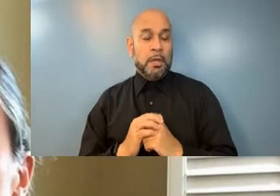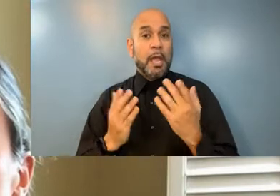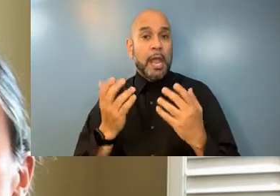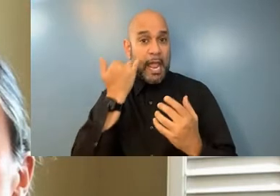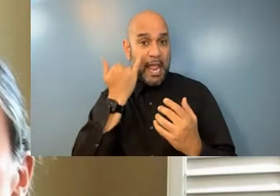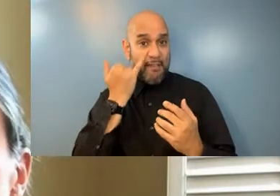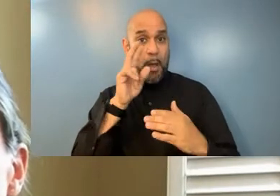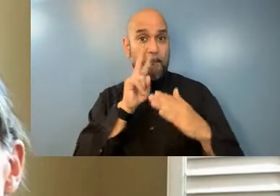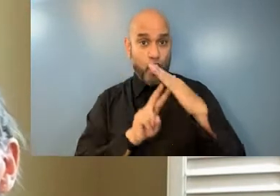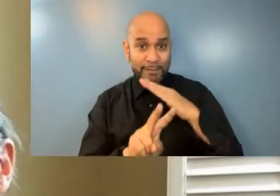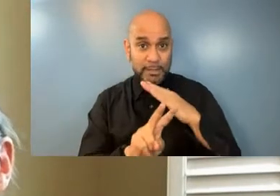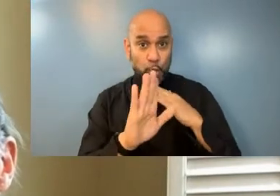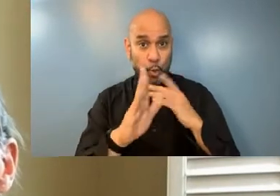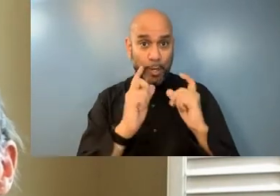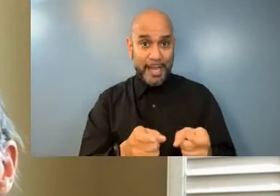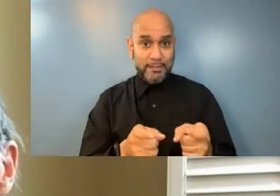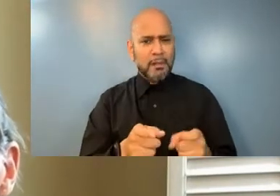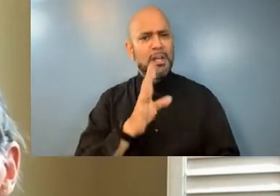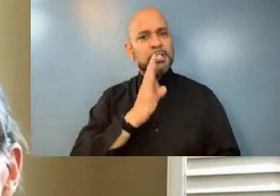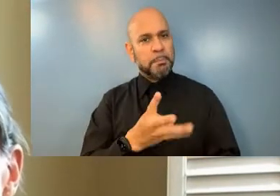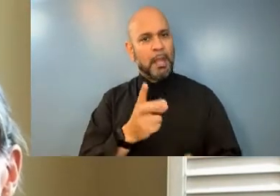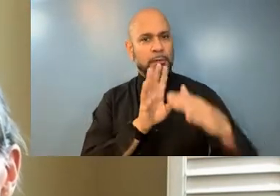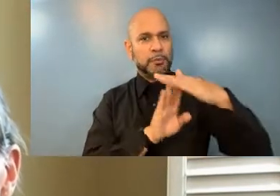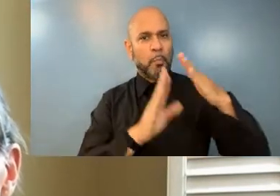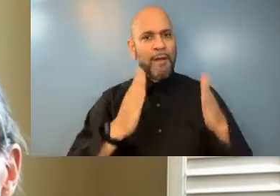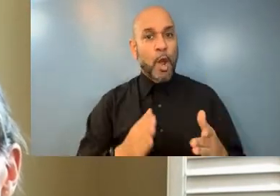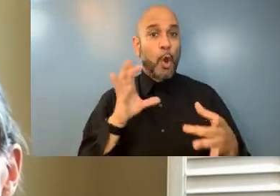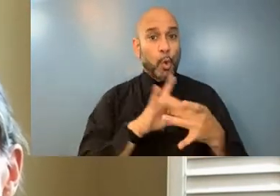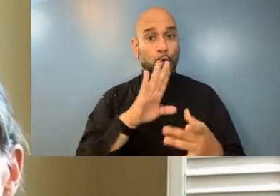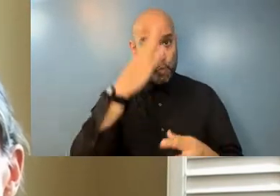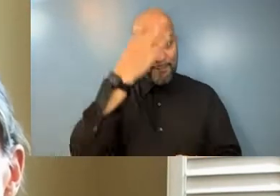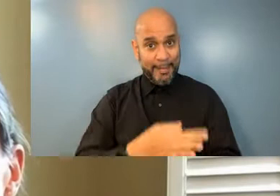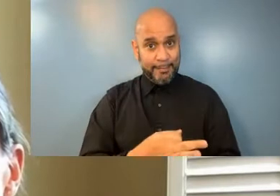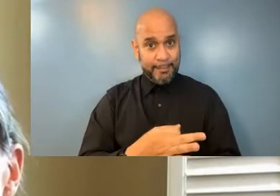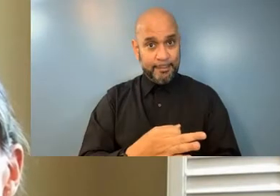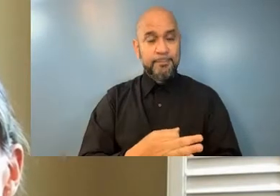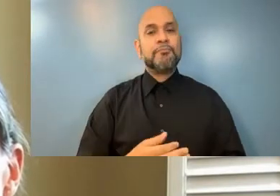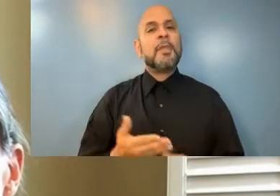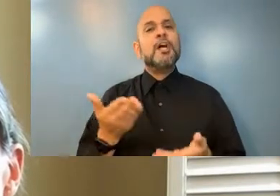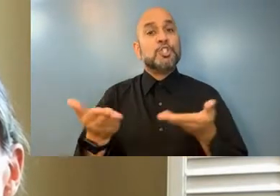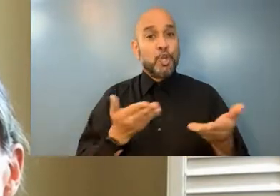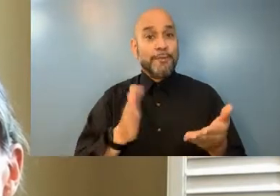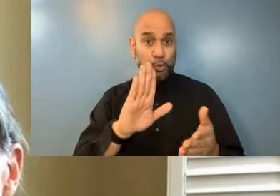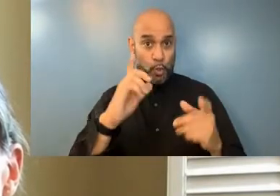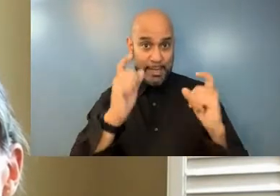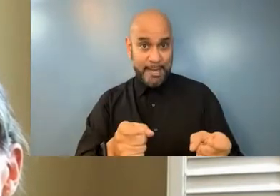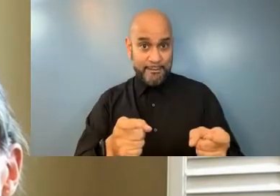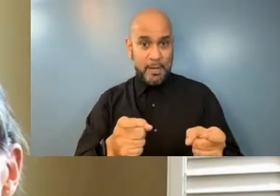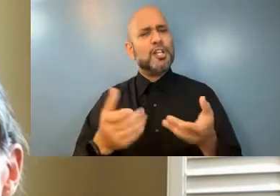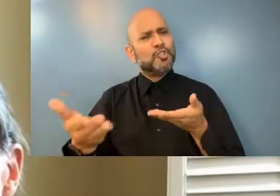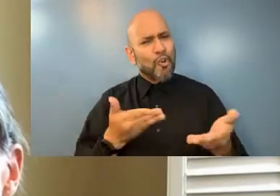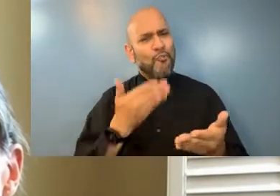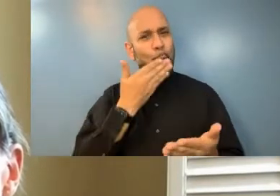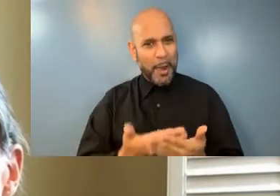prophecy is your gift, then speak as a prophet according to your faith. If service is your gift, then serve well.